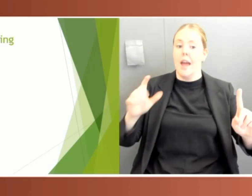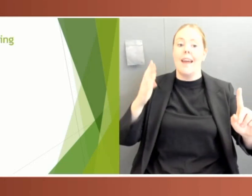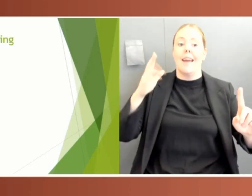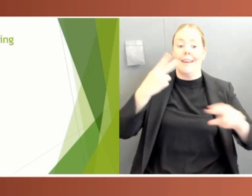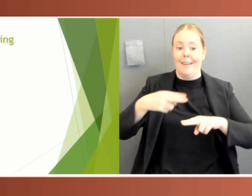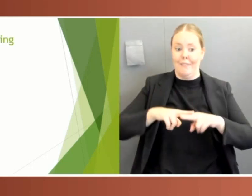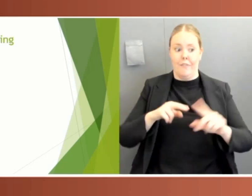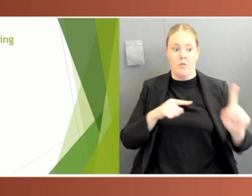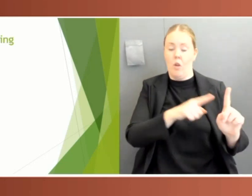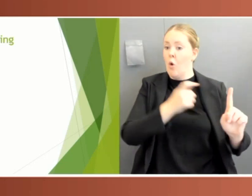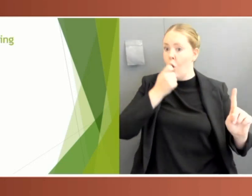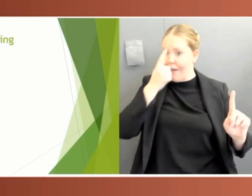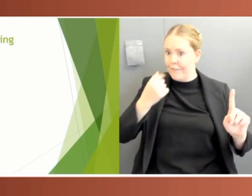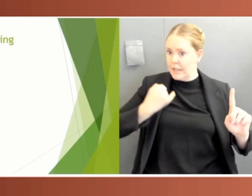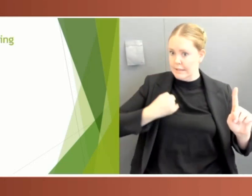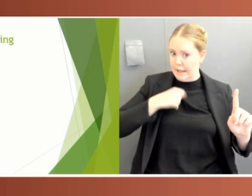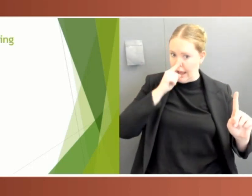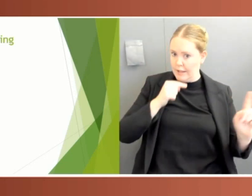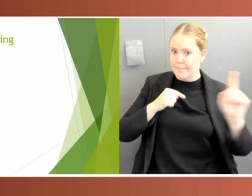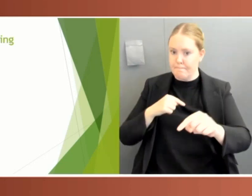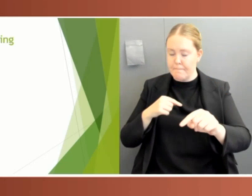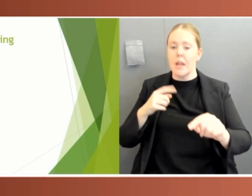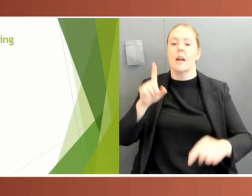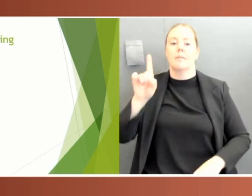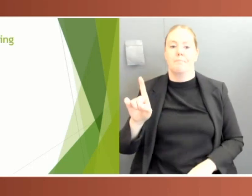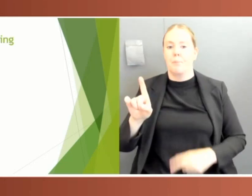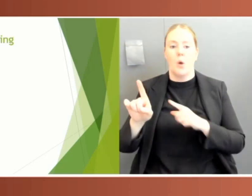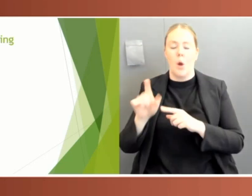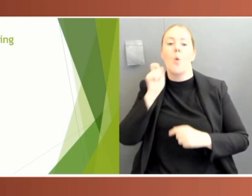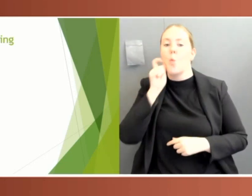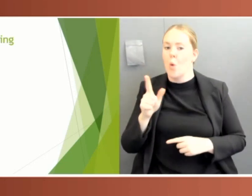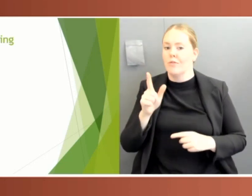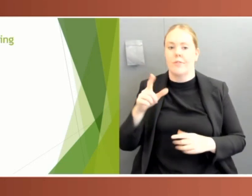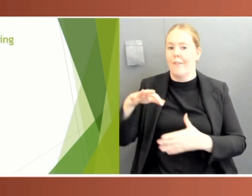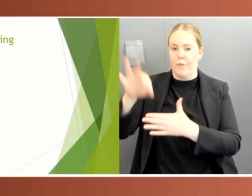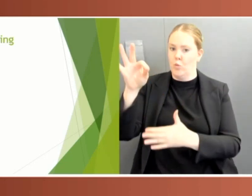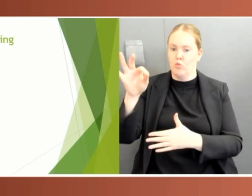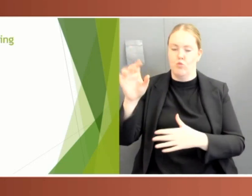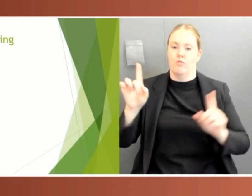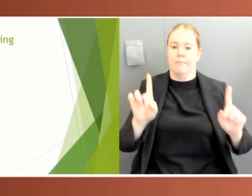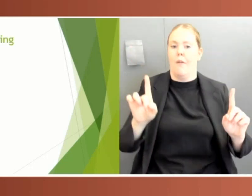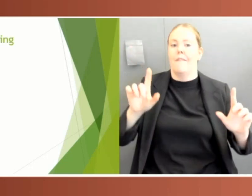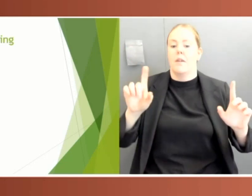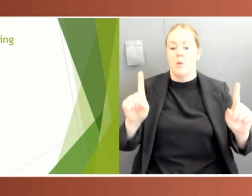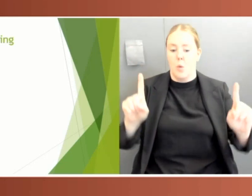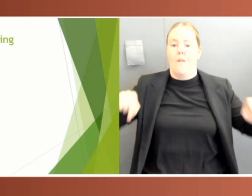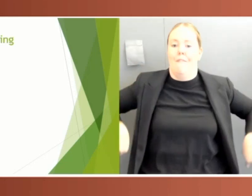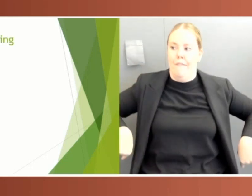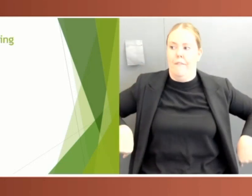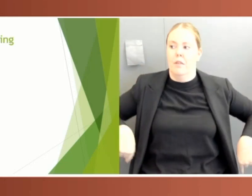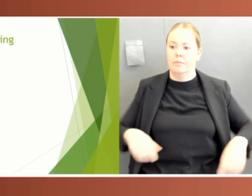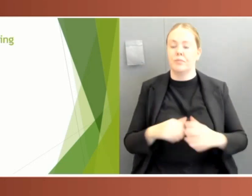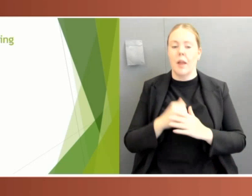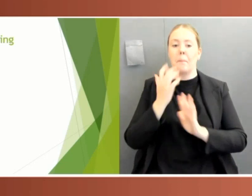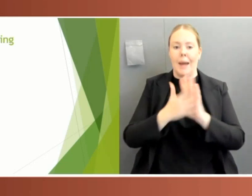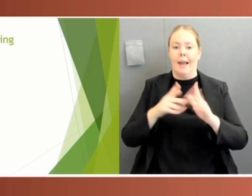parliamentarians must represent their constituents, pairing is relatively rare, and it's generally kept to a minimum. In the final regular sitting week before the